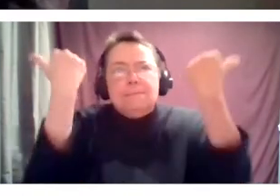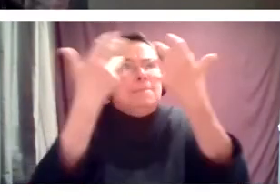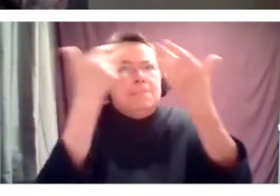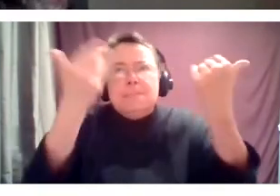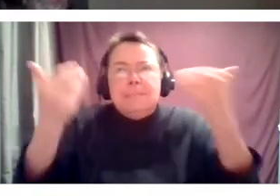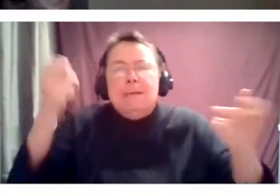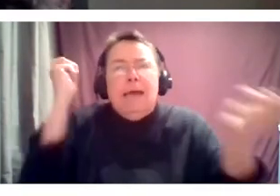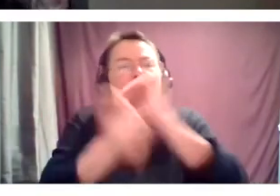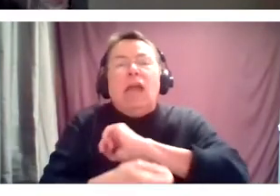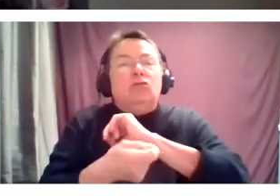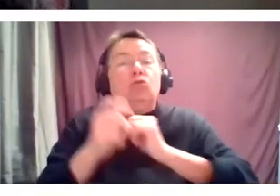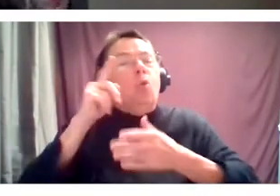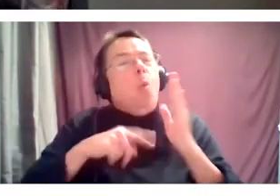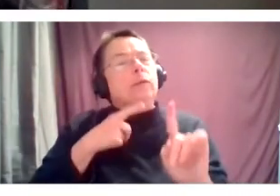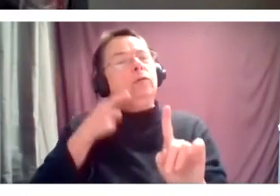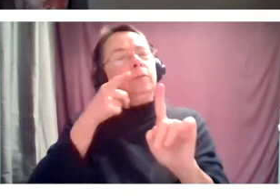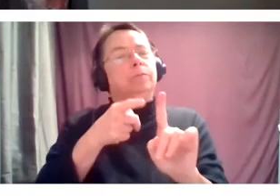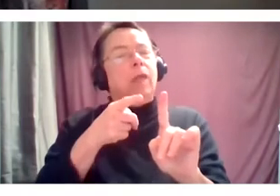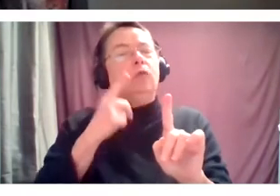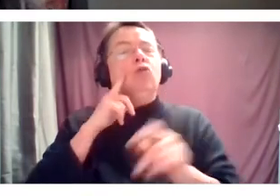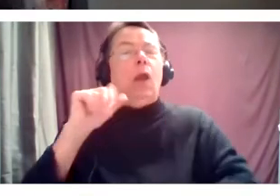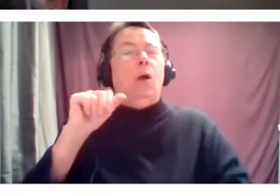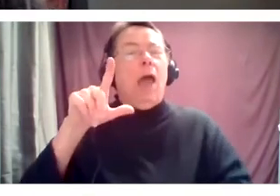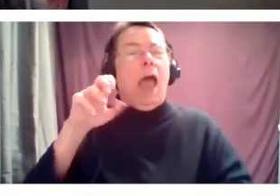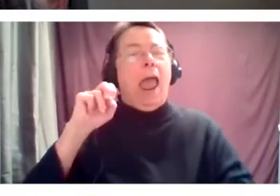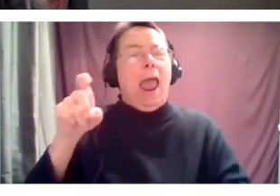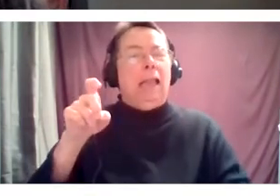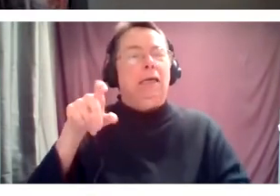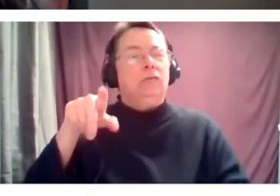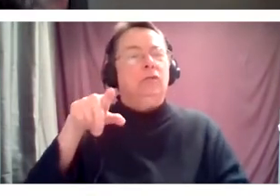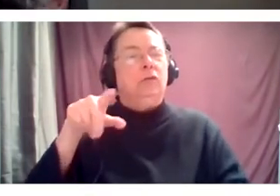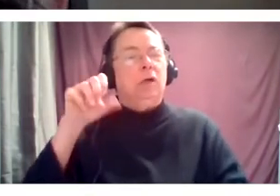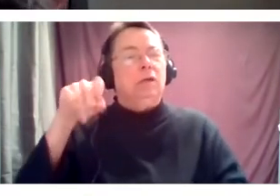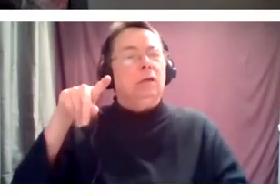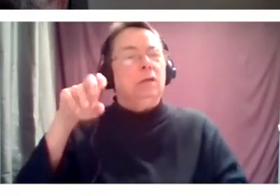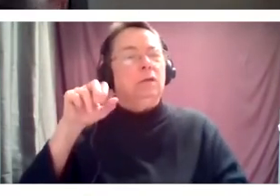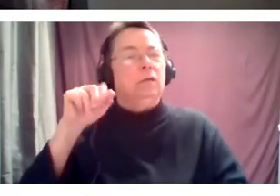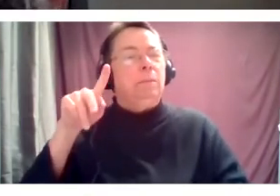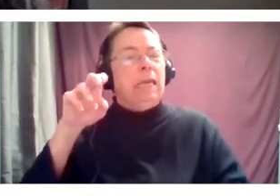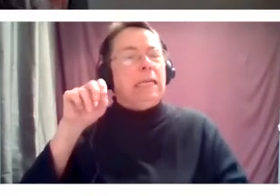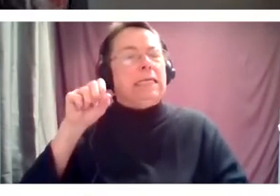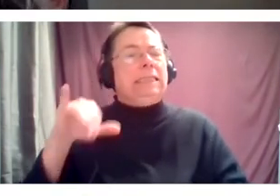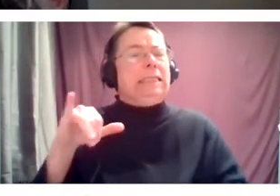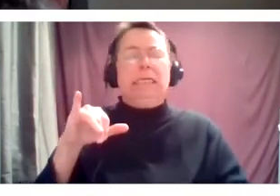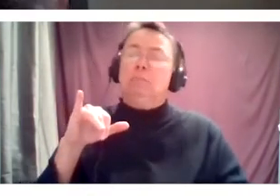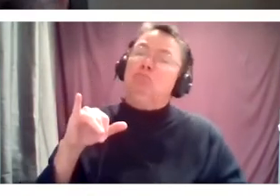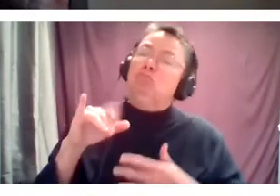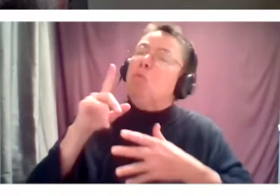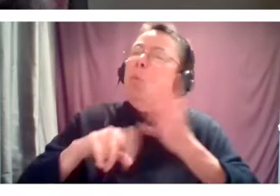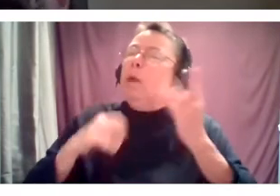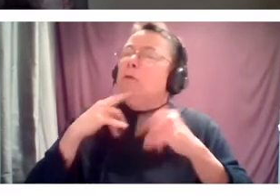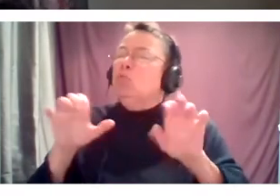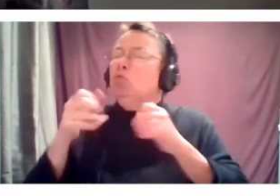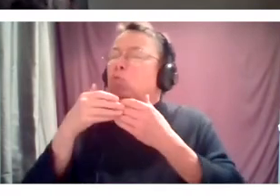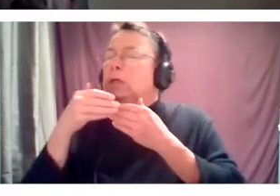throw it back to Alex at Speakeasy Stage Company to talk a little bit about what steps Speakeasy wants to be taking for a